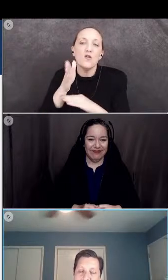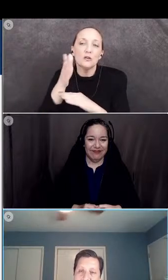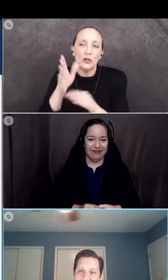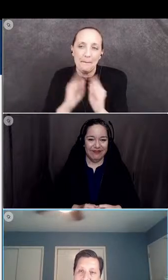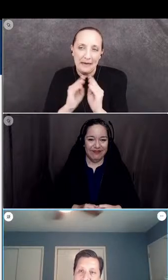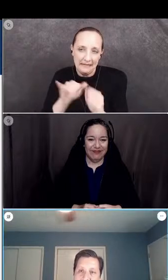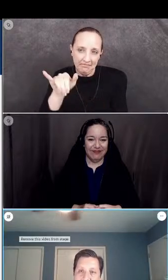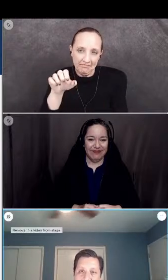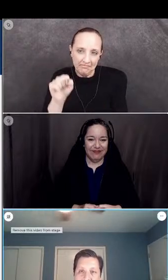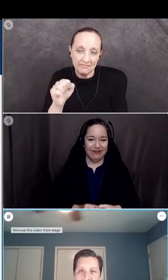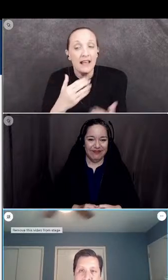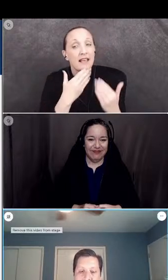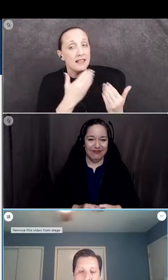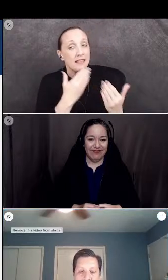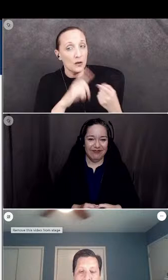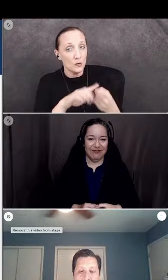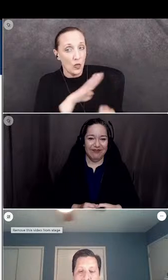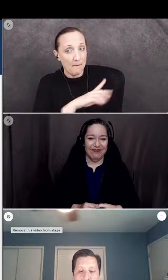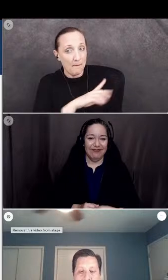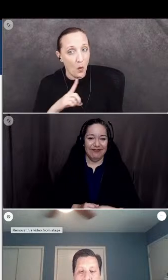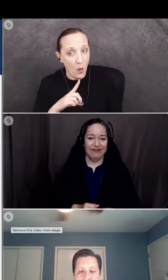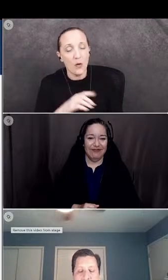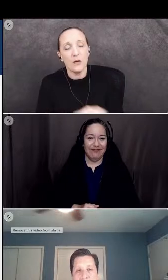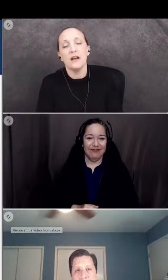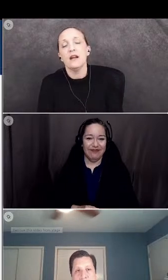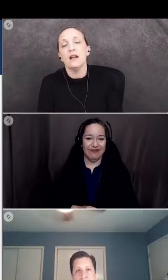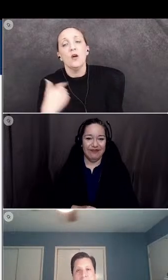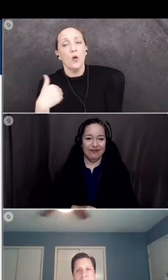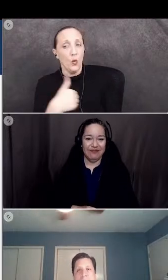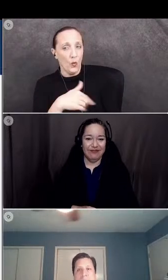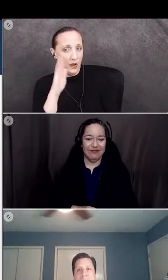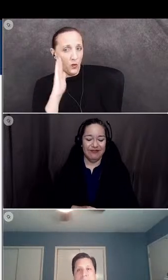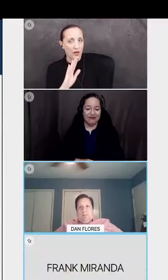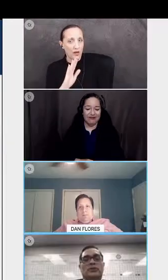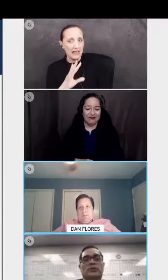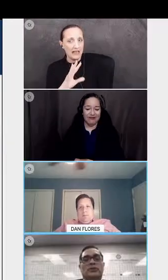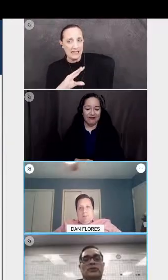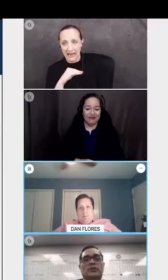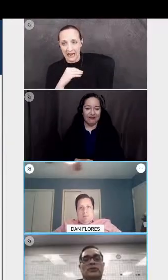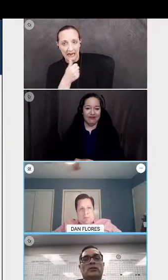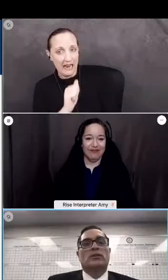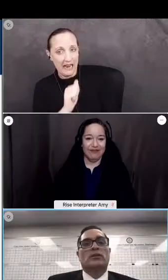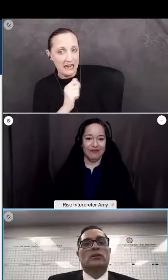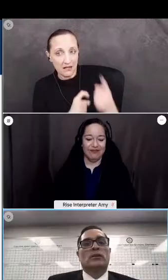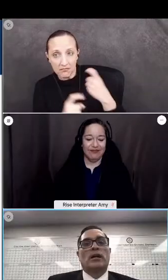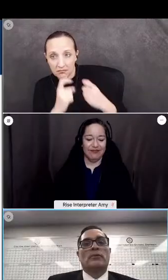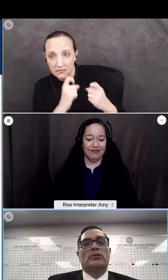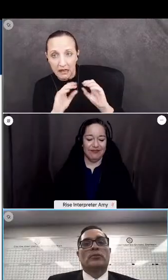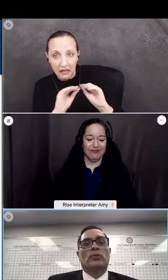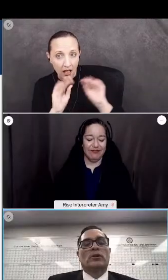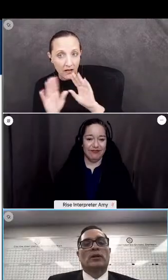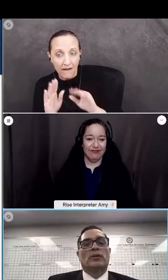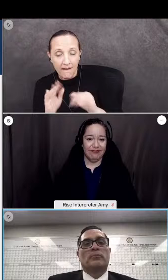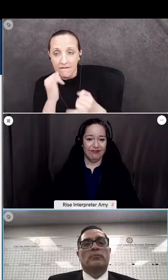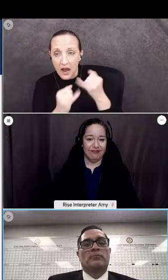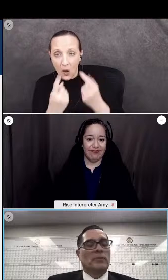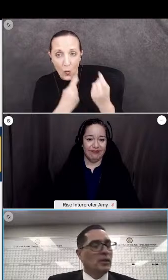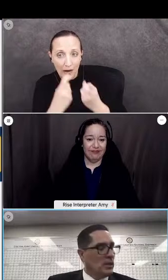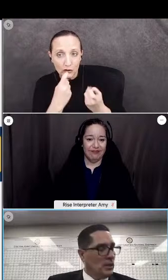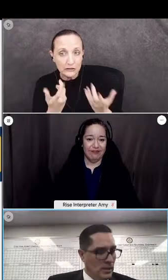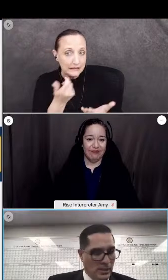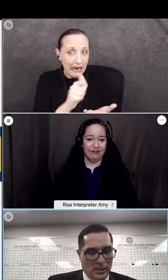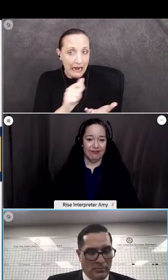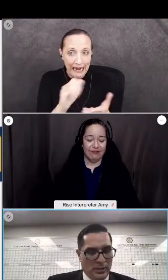thank you thank you board and of course we will take any any final questions comments for the board uh